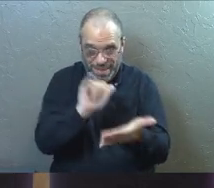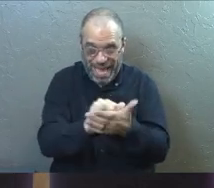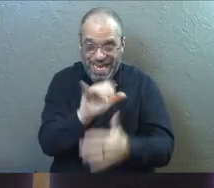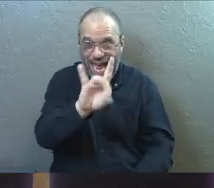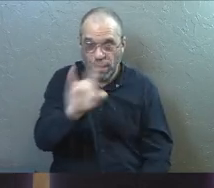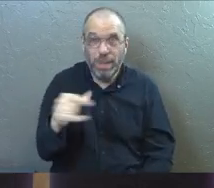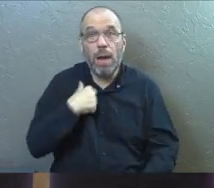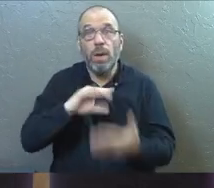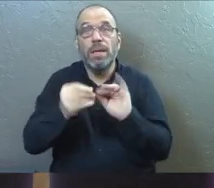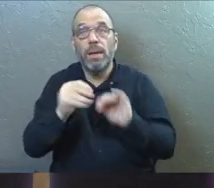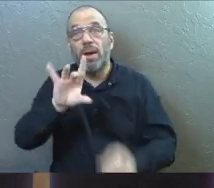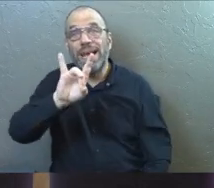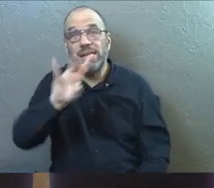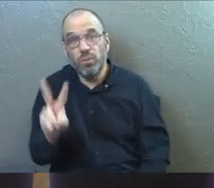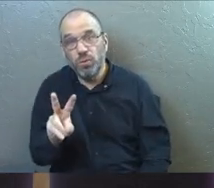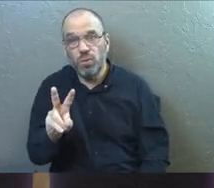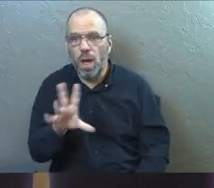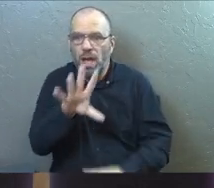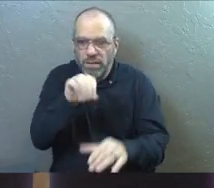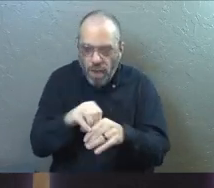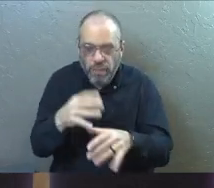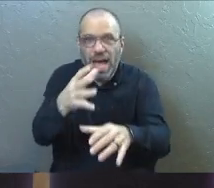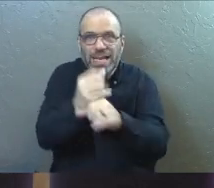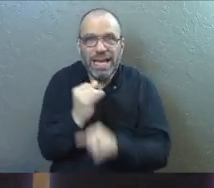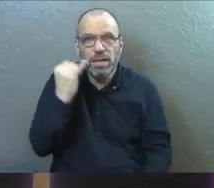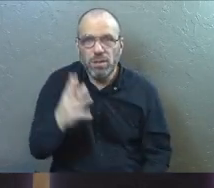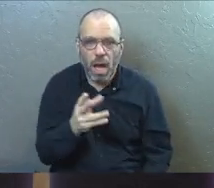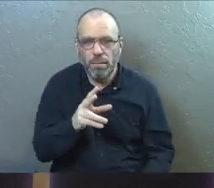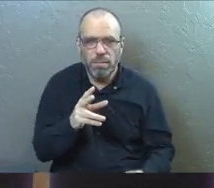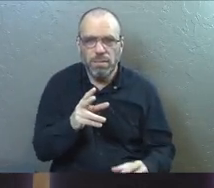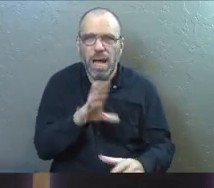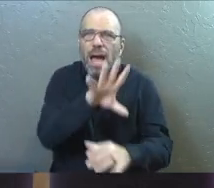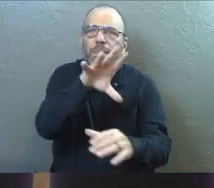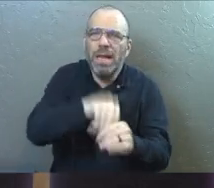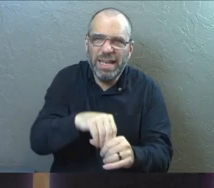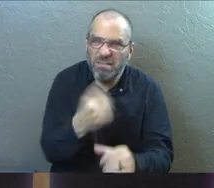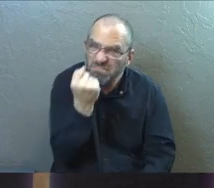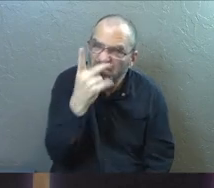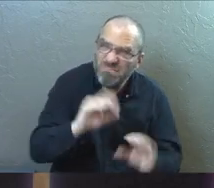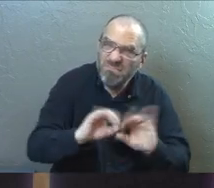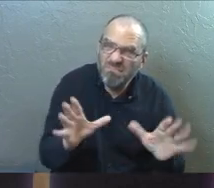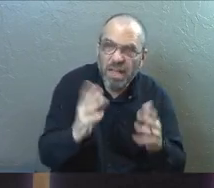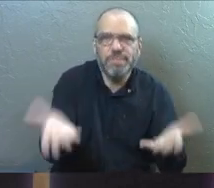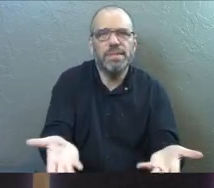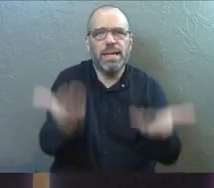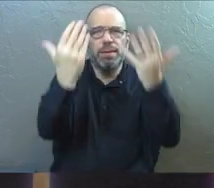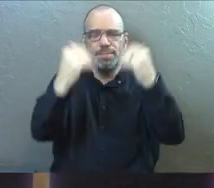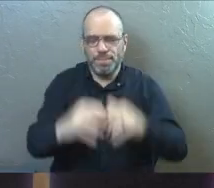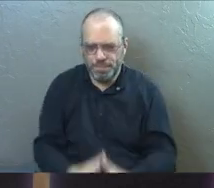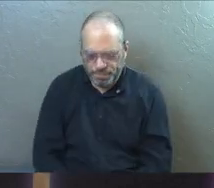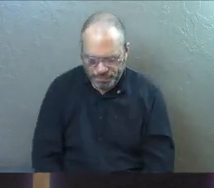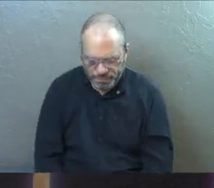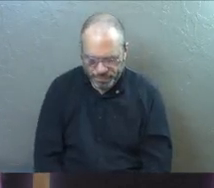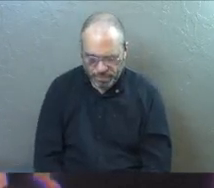I want to get involved get involved get a job plug in does that make sense today why don't you guys stand up